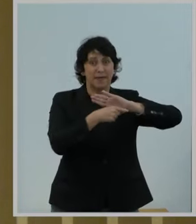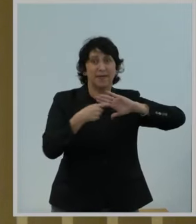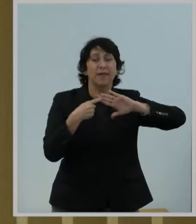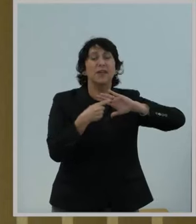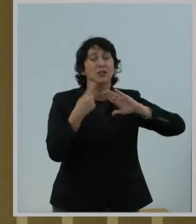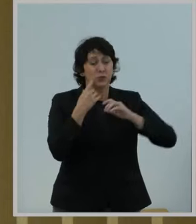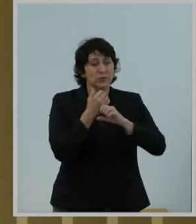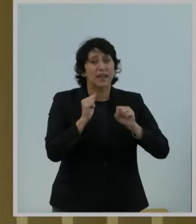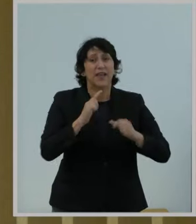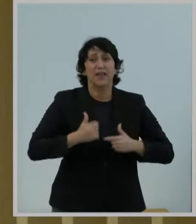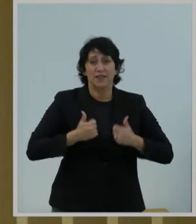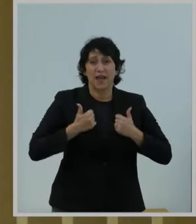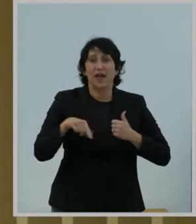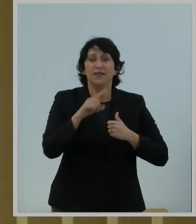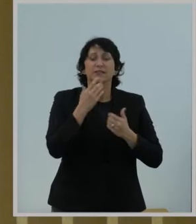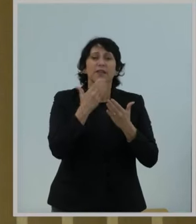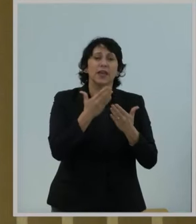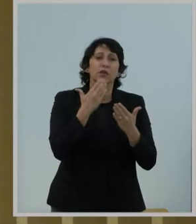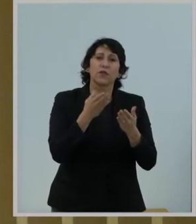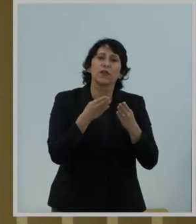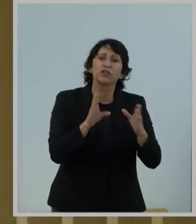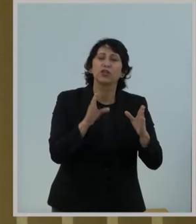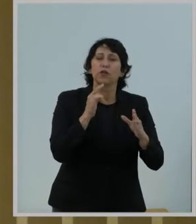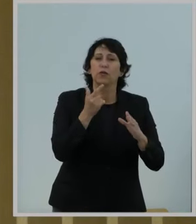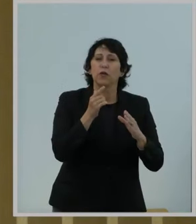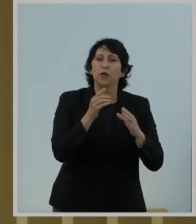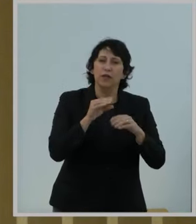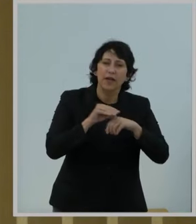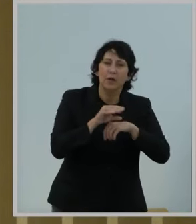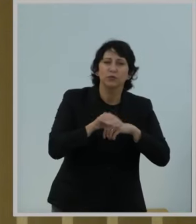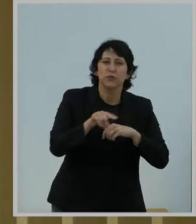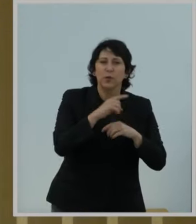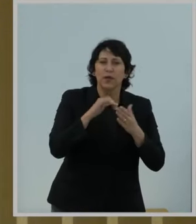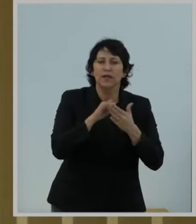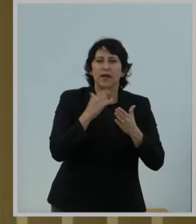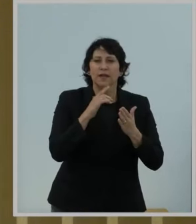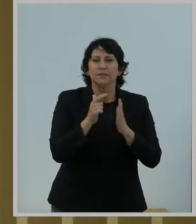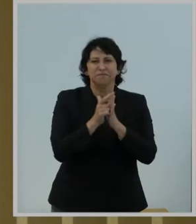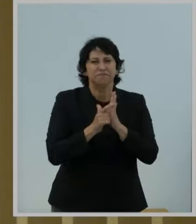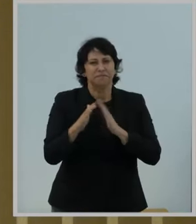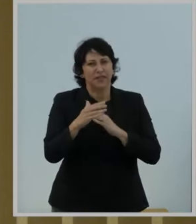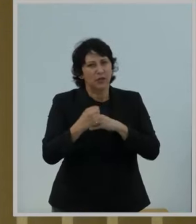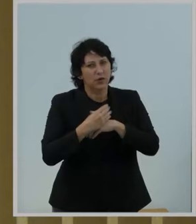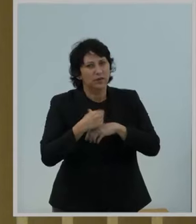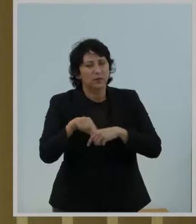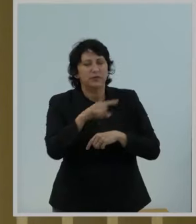well to the general counsel for her consistent and steady work here. That has just truly been